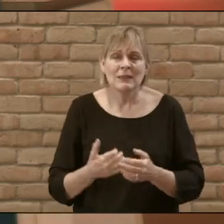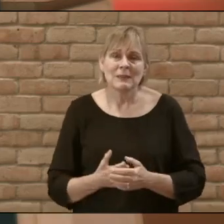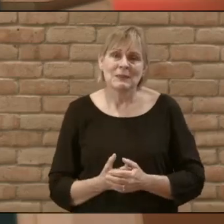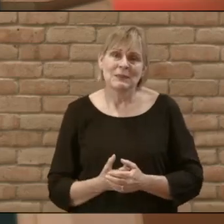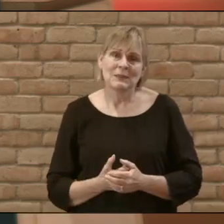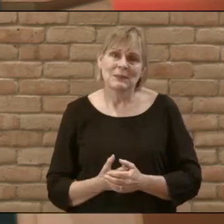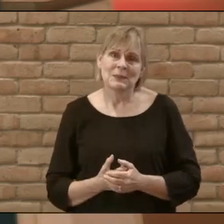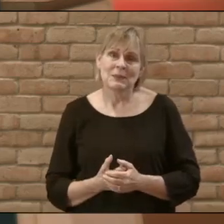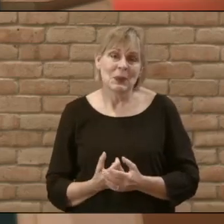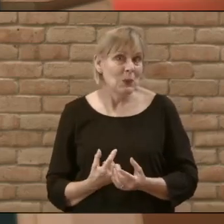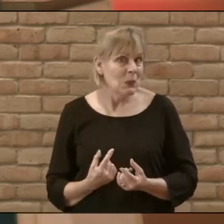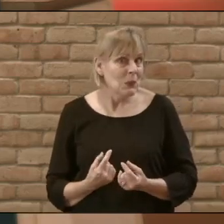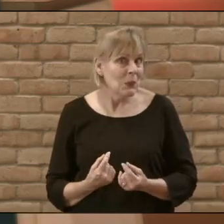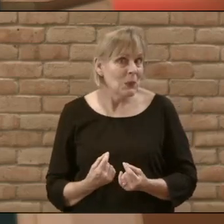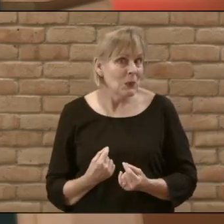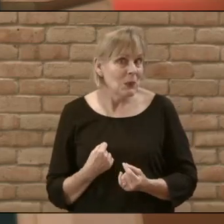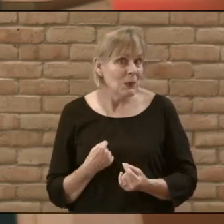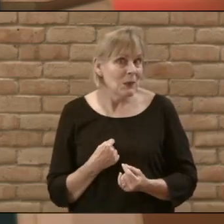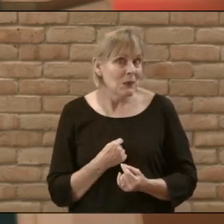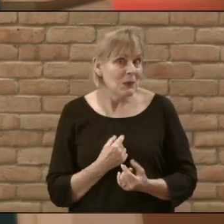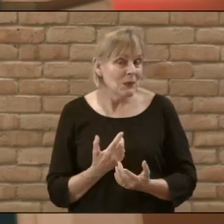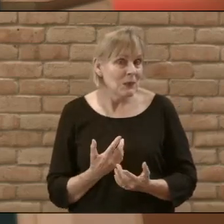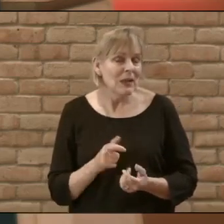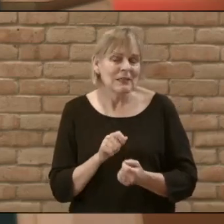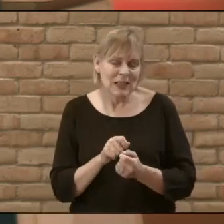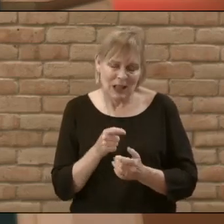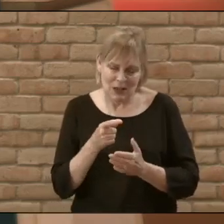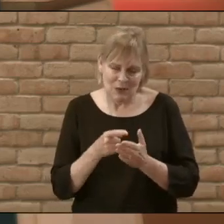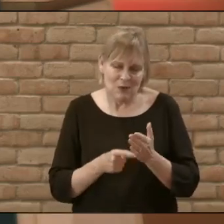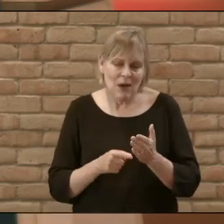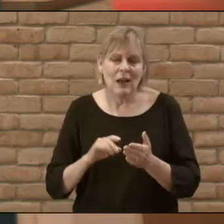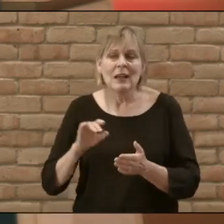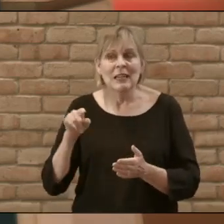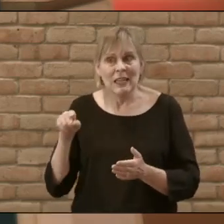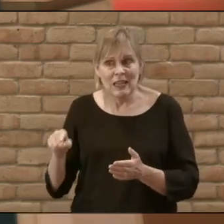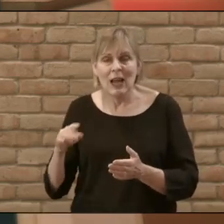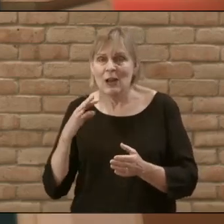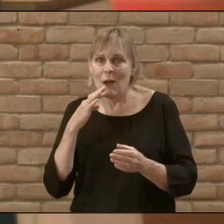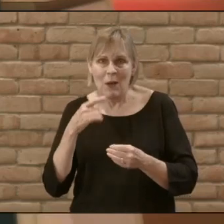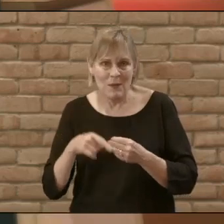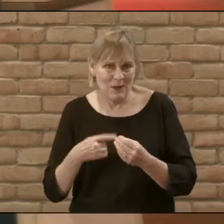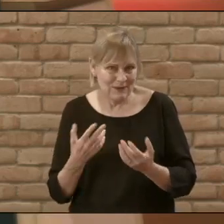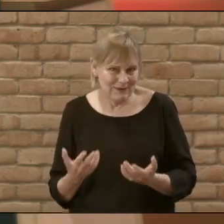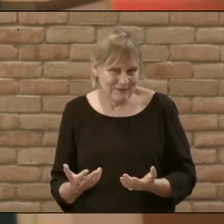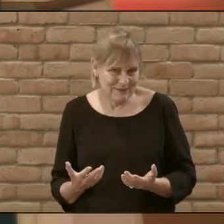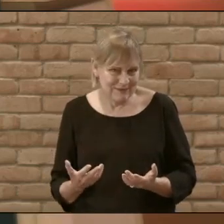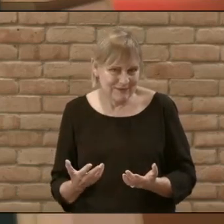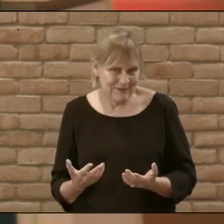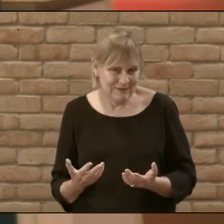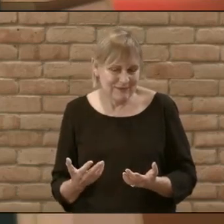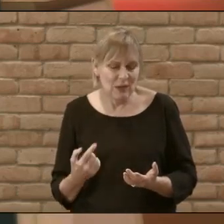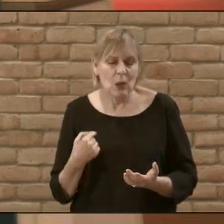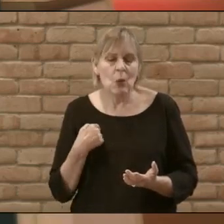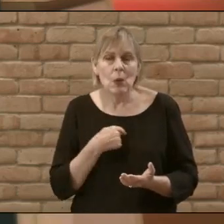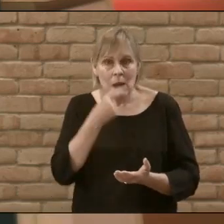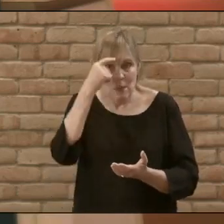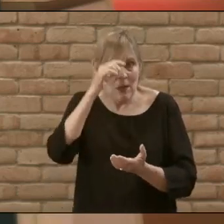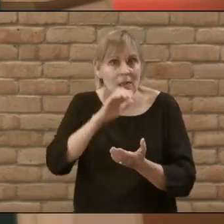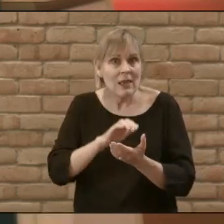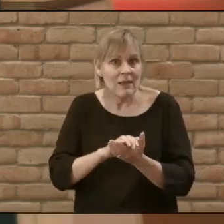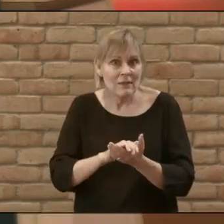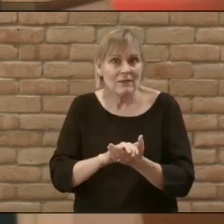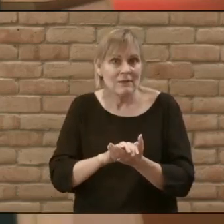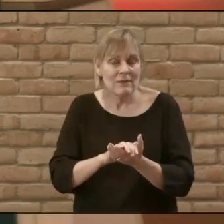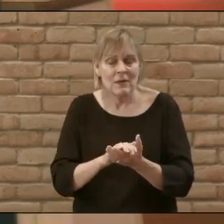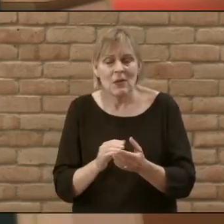what are we to do exactly what Jairus was taught to do we believe and friends there's